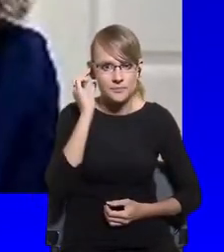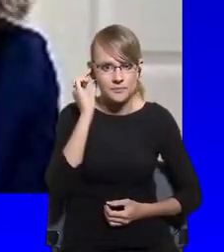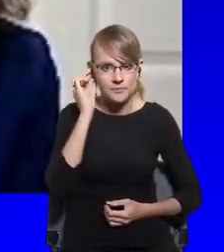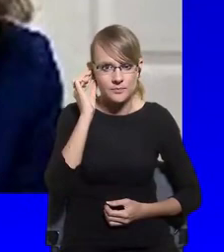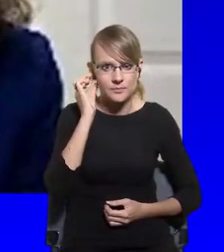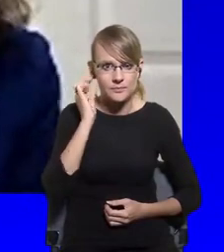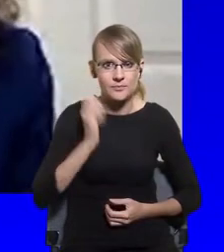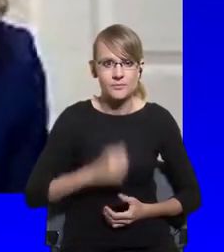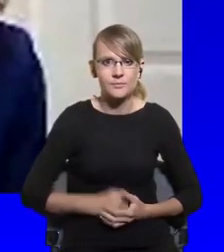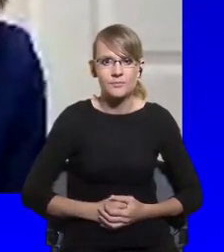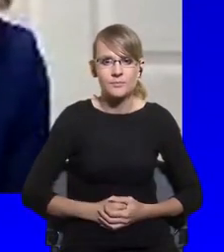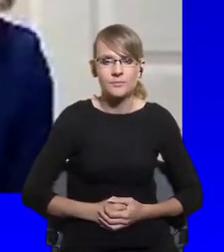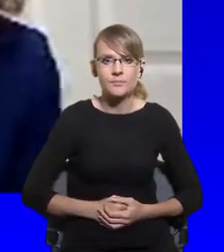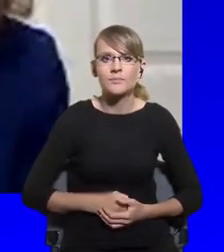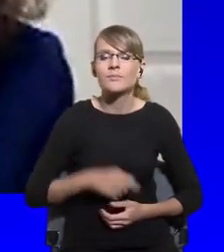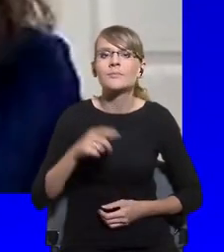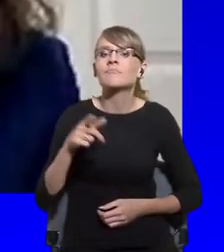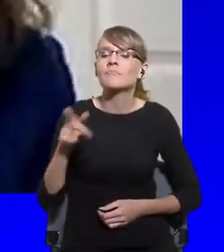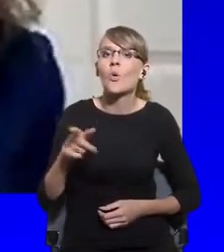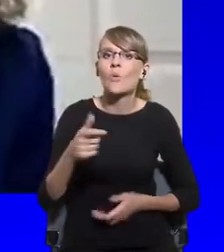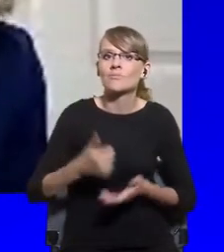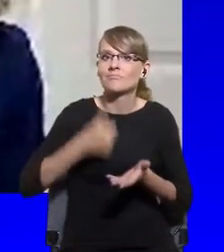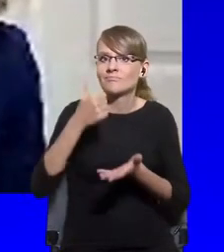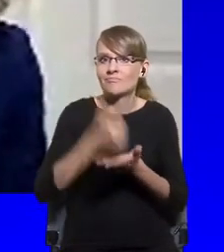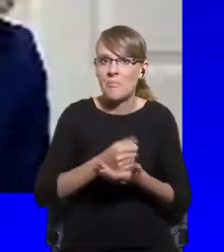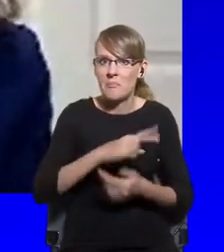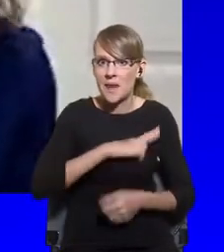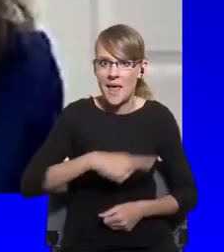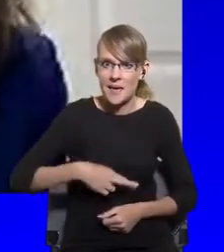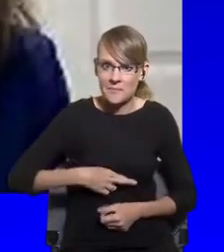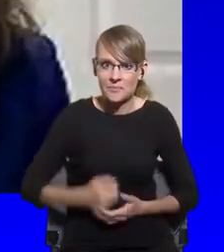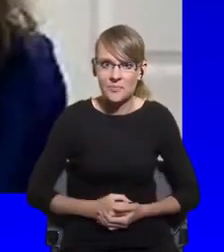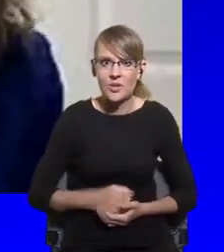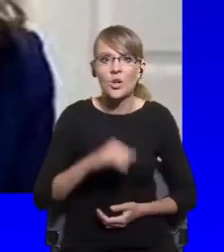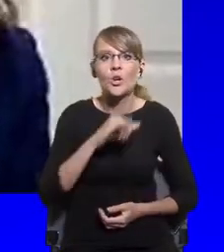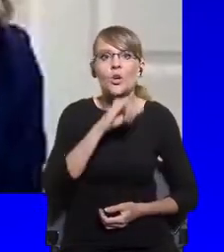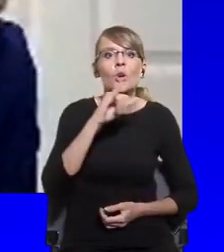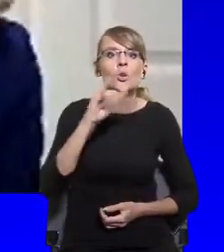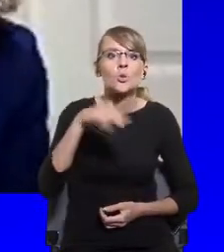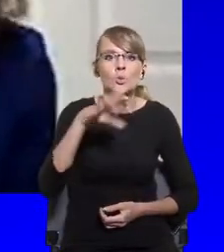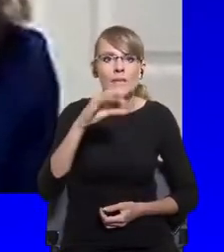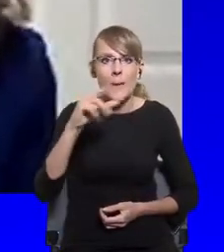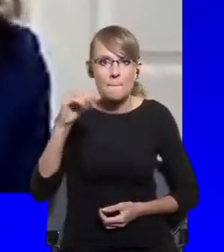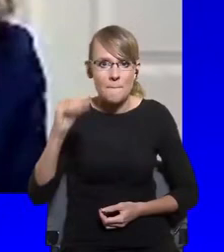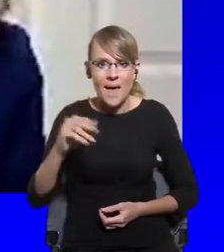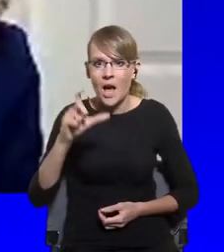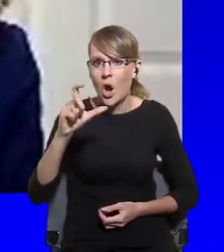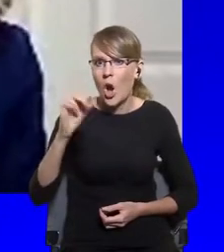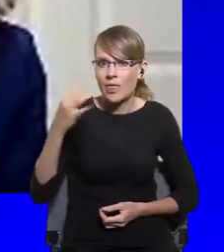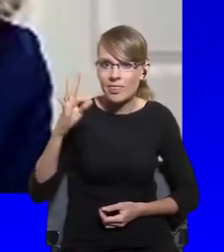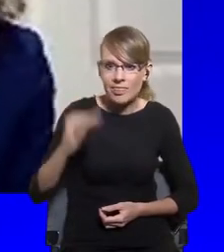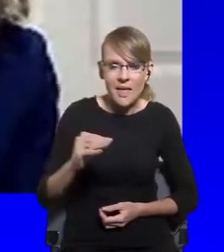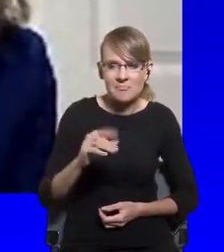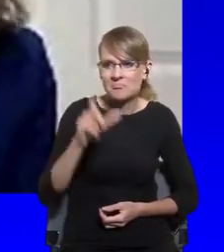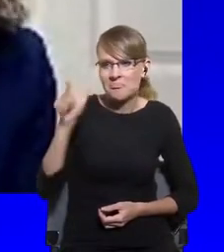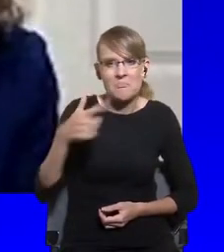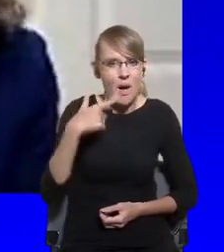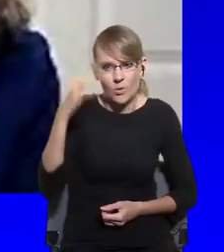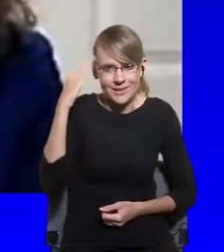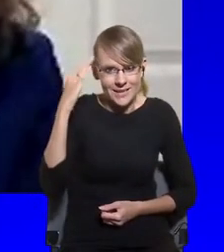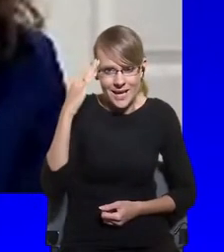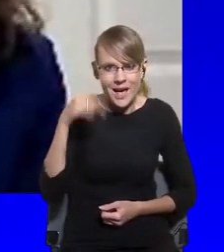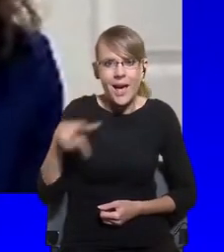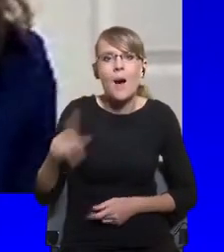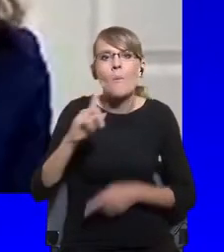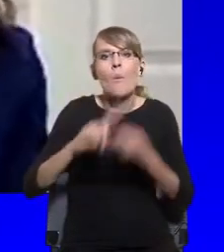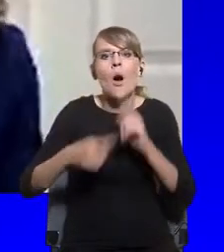Conte was not known. I mean, he was new to politics two years ago when he was appointed